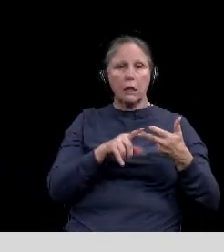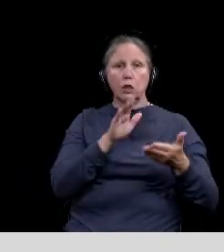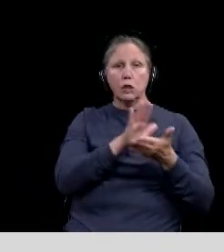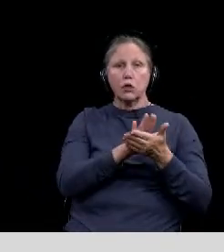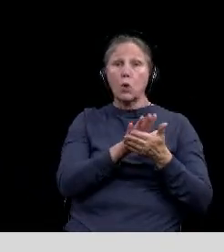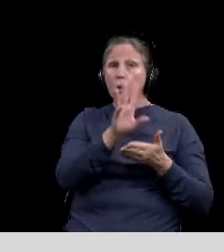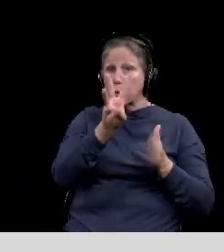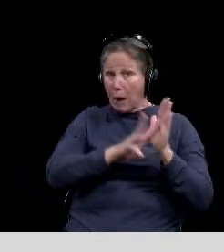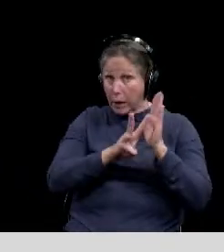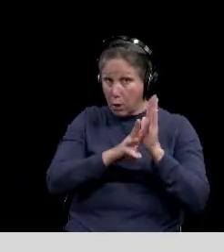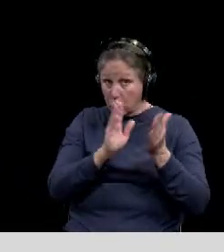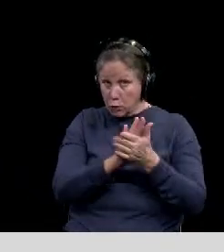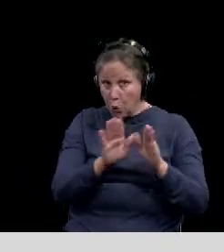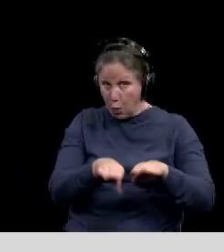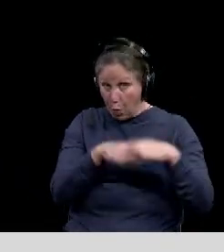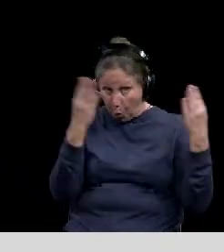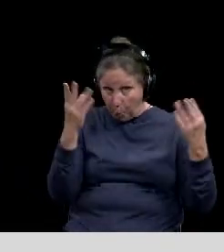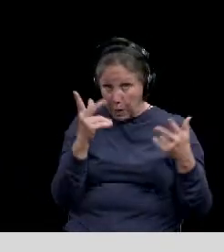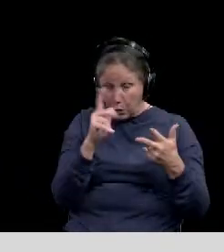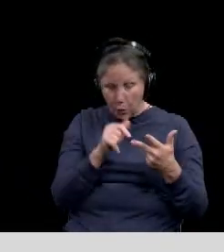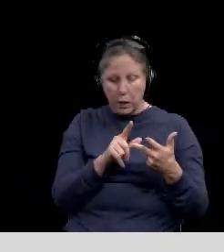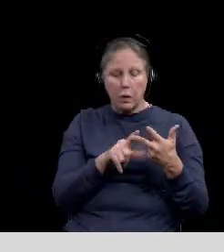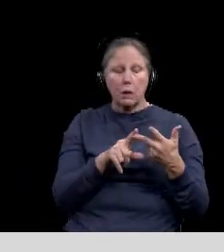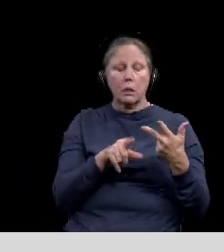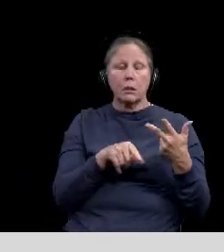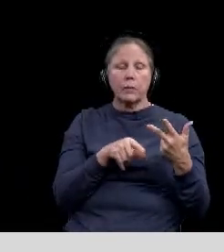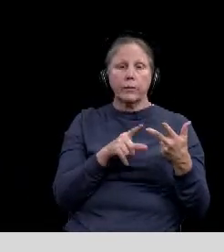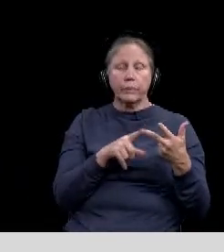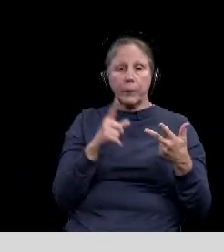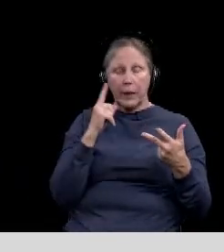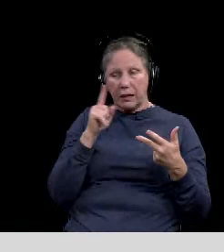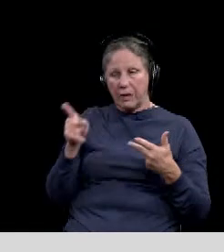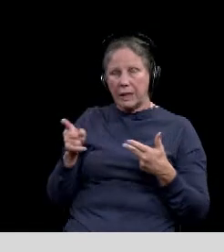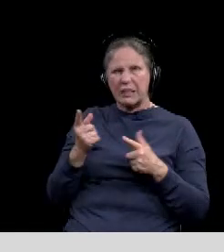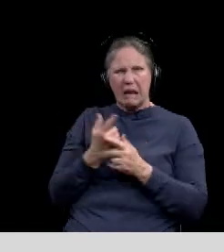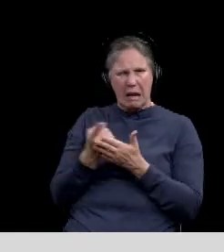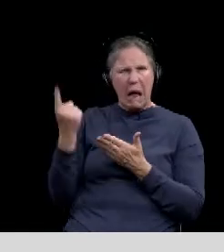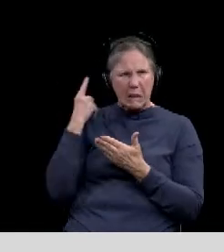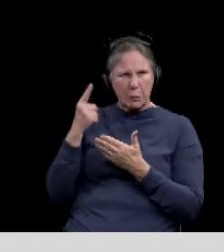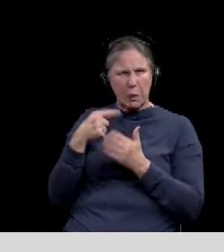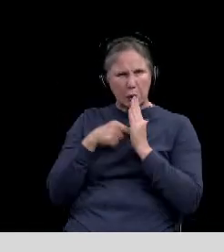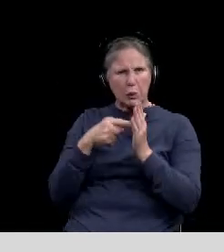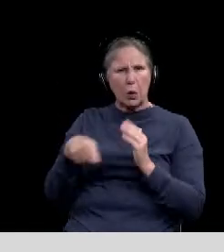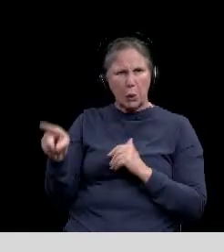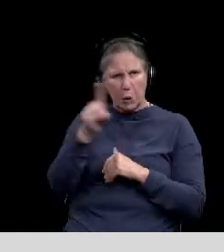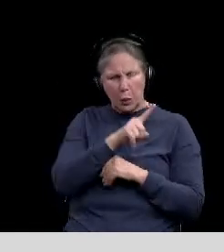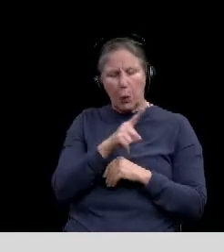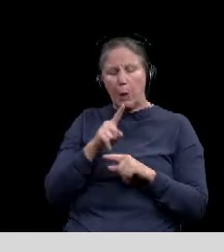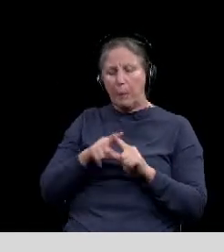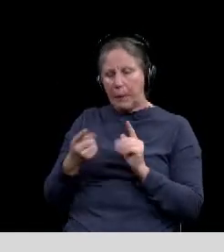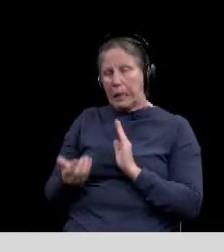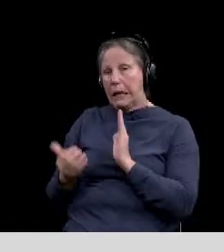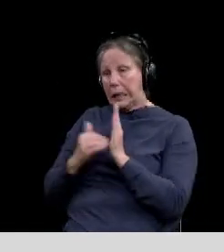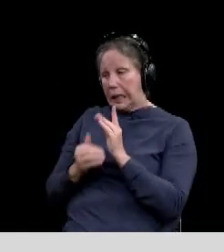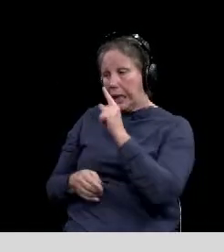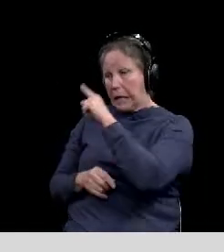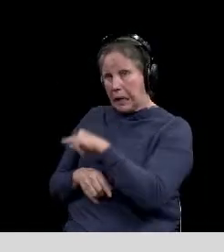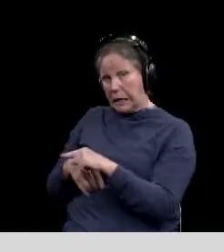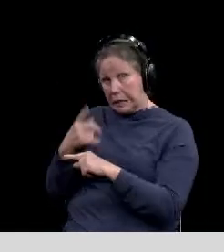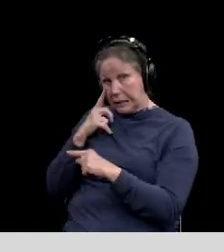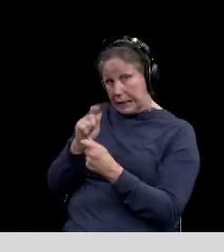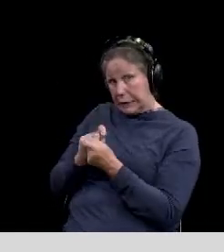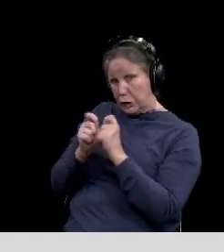date for this year. And so I know this was presented last week, but I think just want to reflect on the change